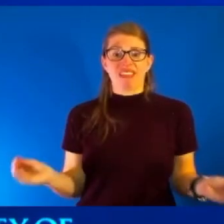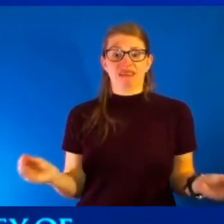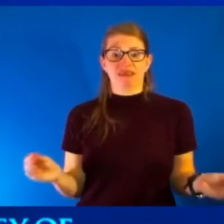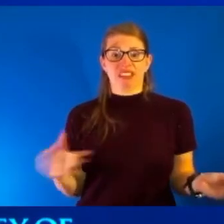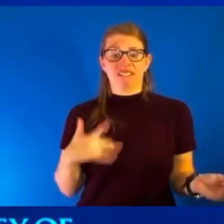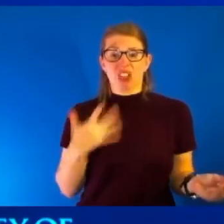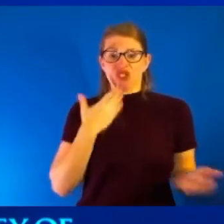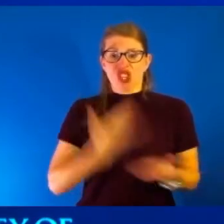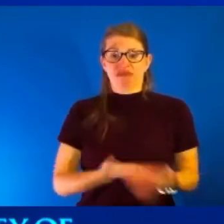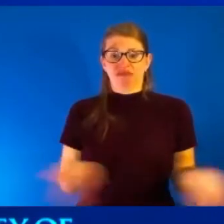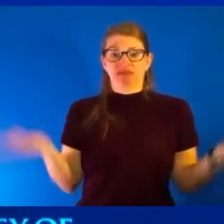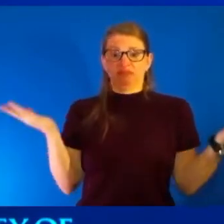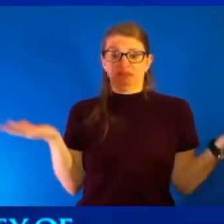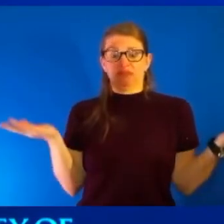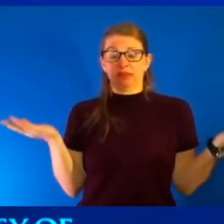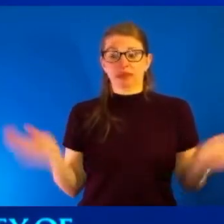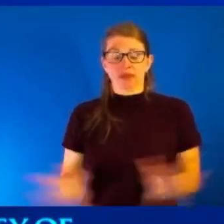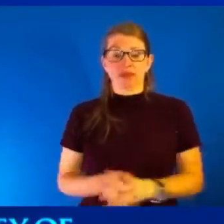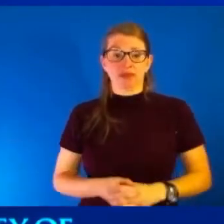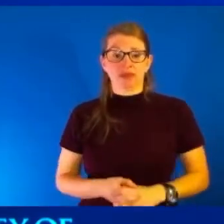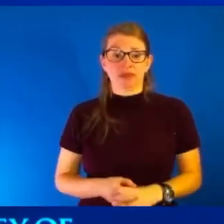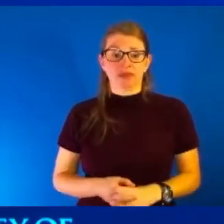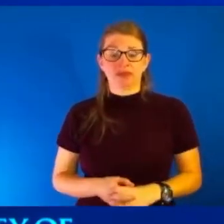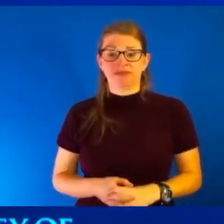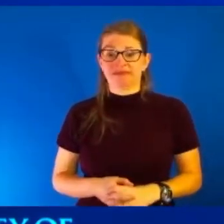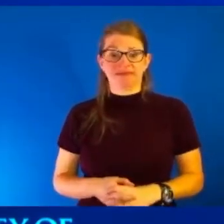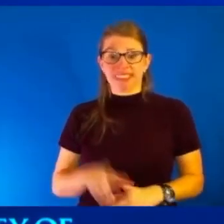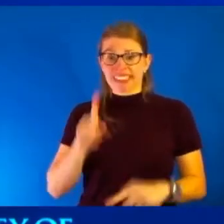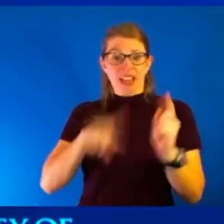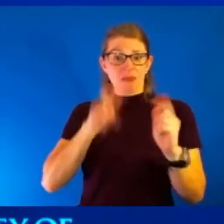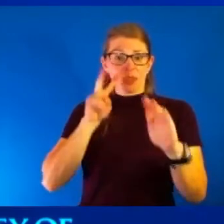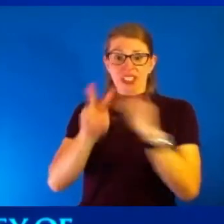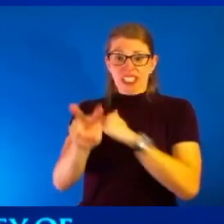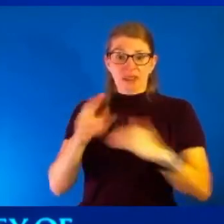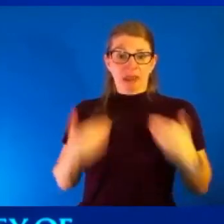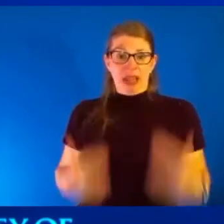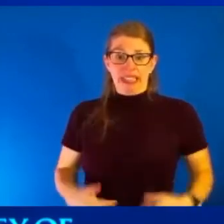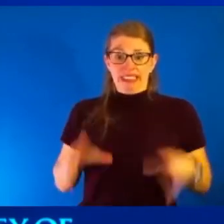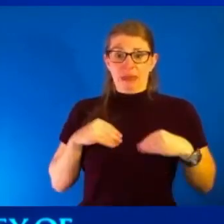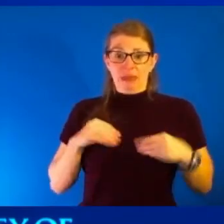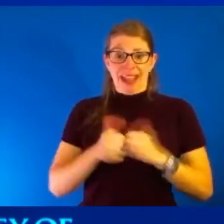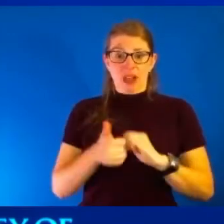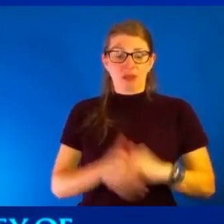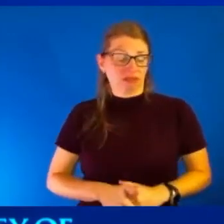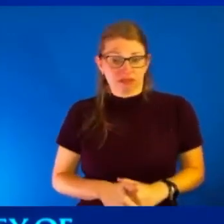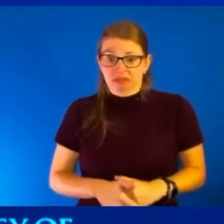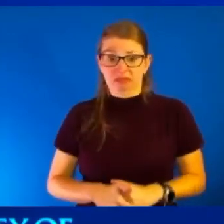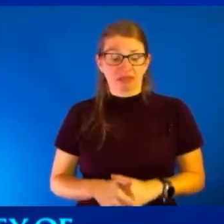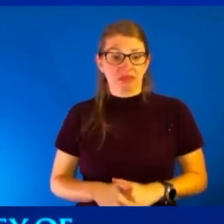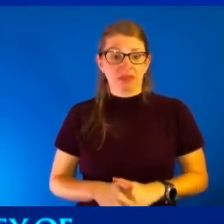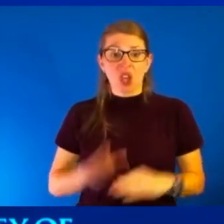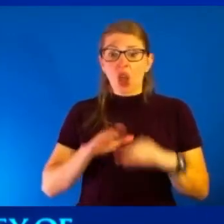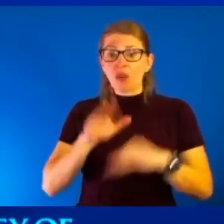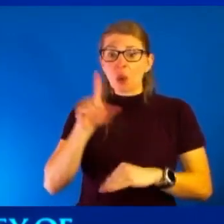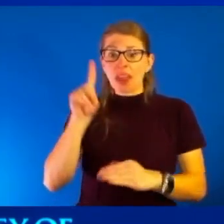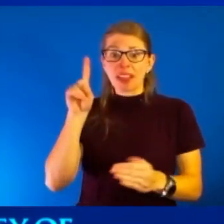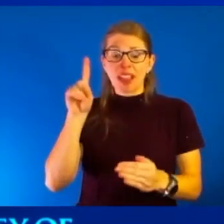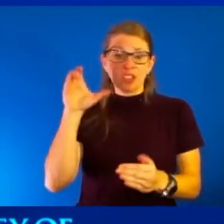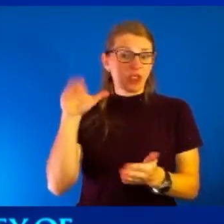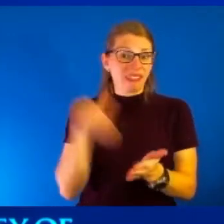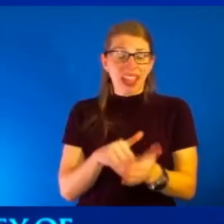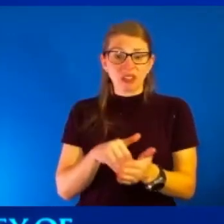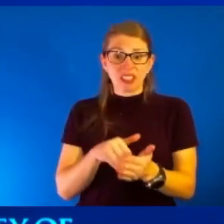So, you know, it is really unpredictable. That's what we're seeing in our clinic here. We've given over 100,000 doses of vaccine, well over 100,000 now.